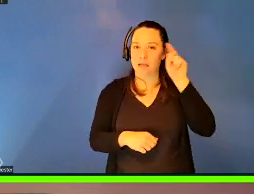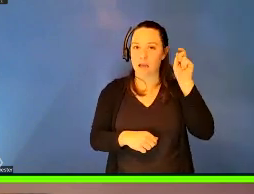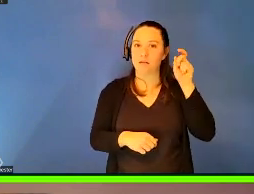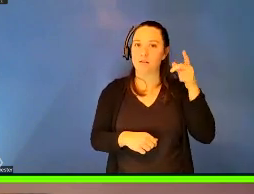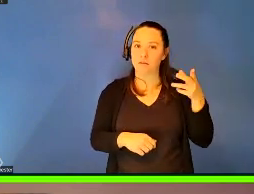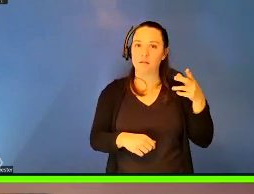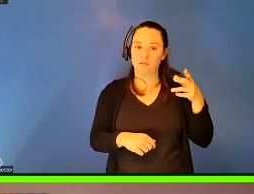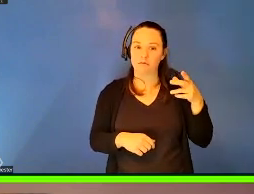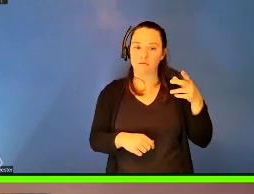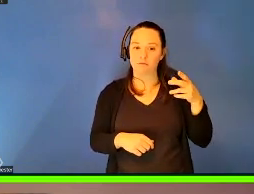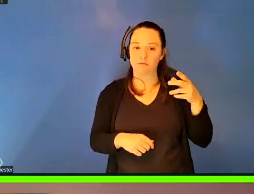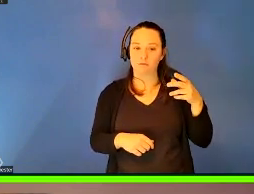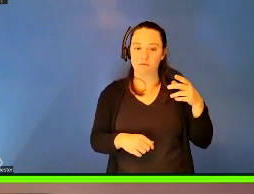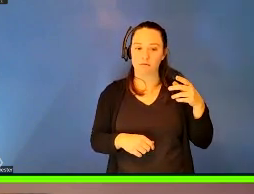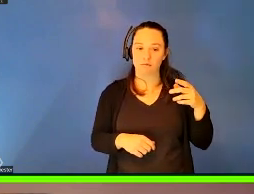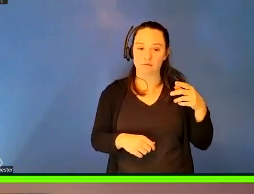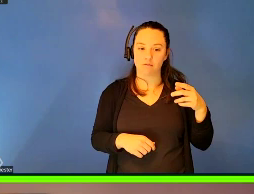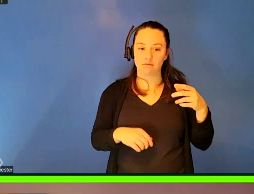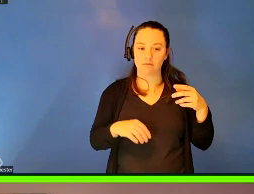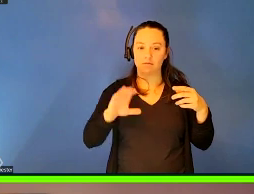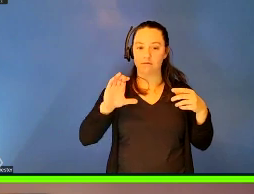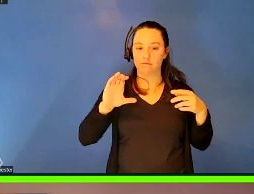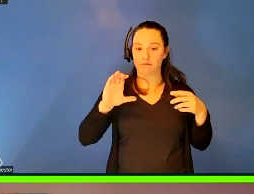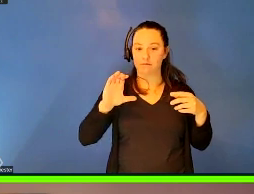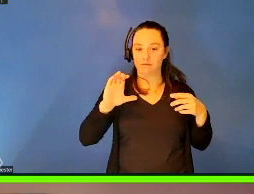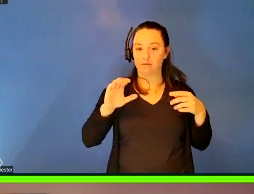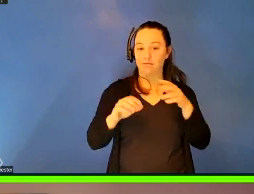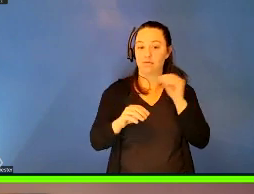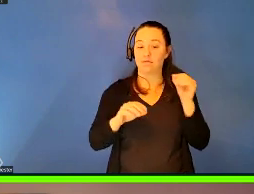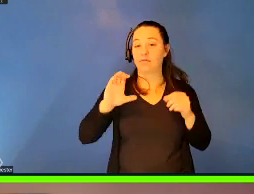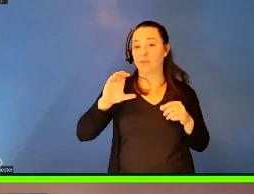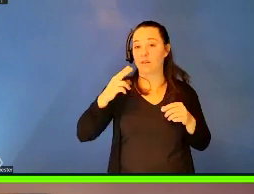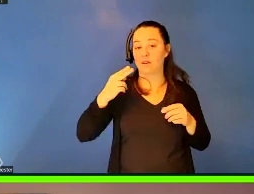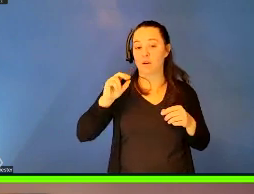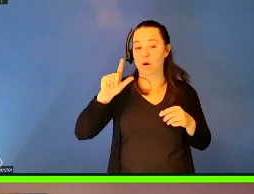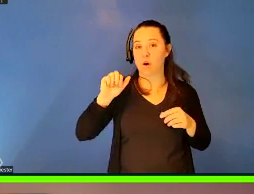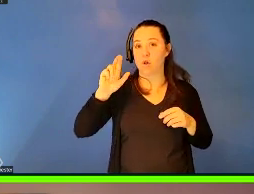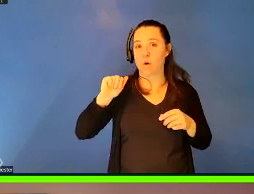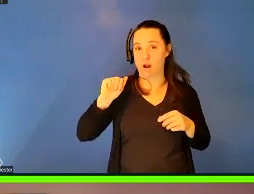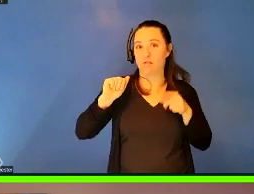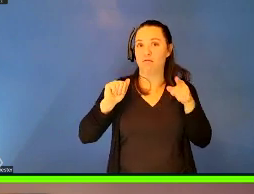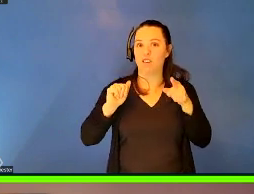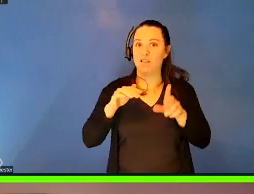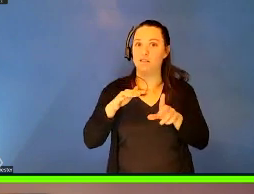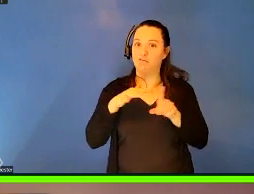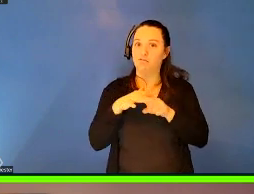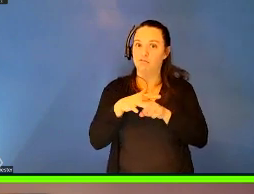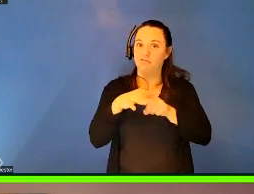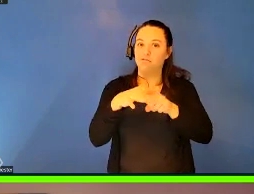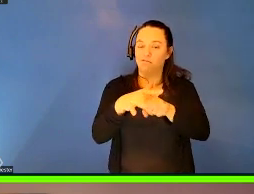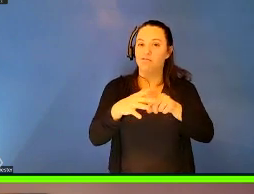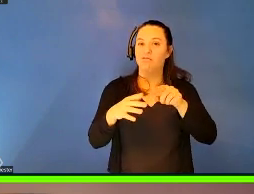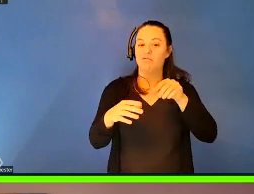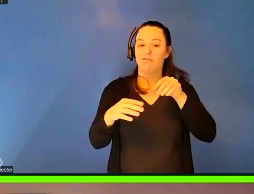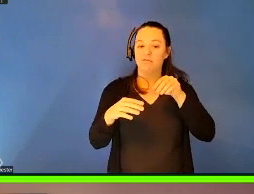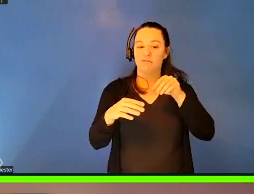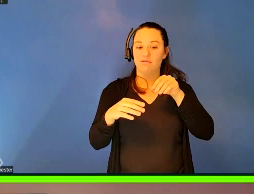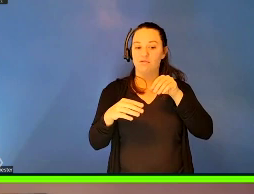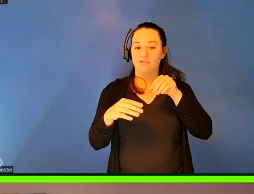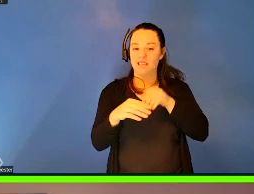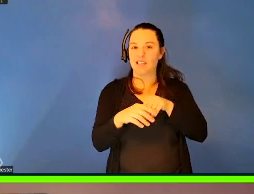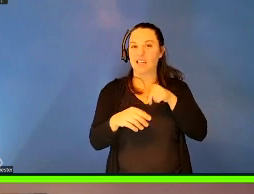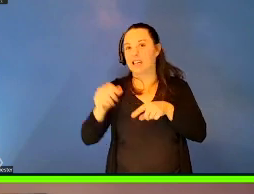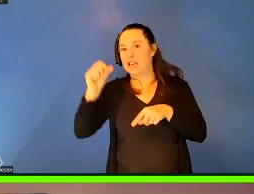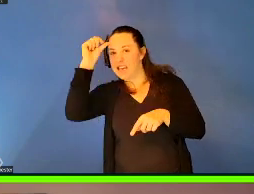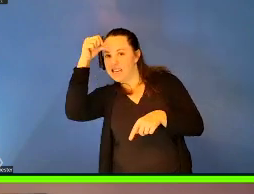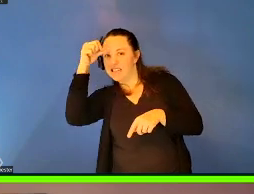fundamentally that cholera is being found to, to, um, be emergent in particular moments in British-controlled India. So, this becomes